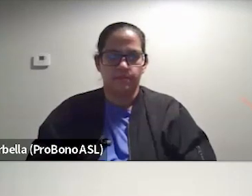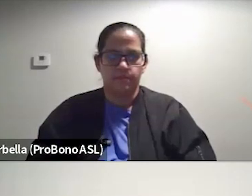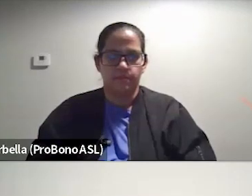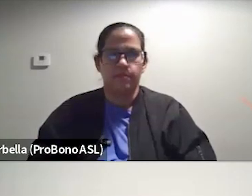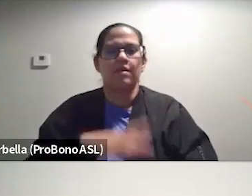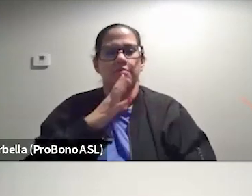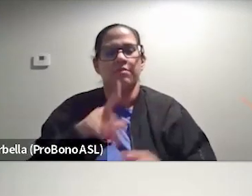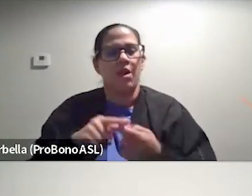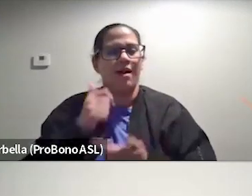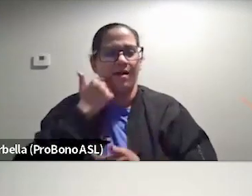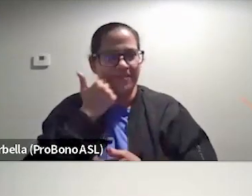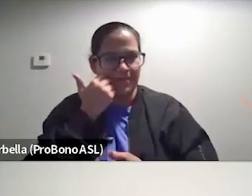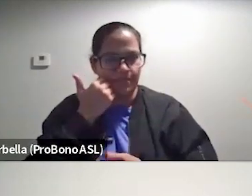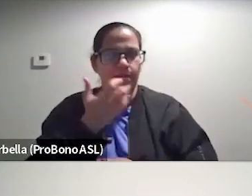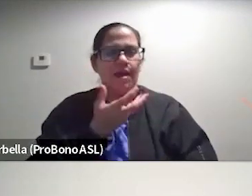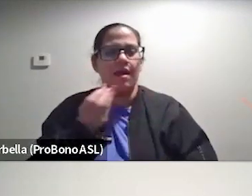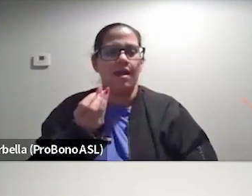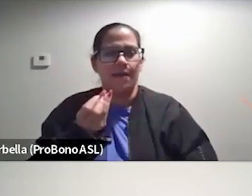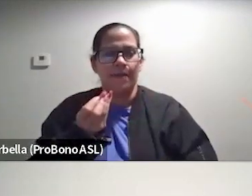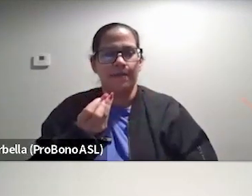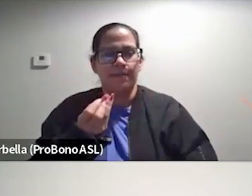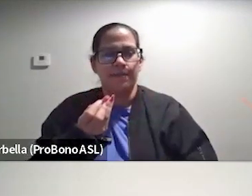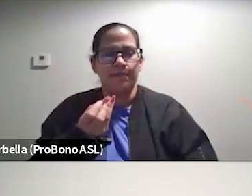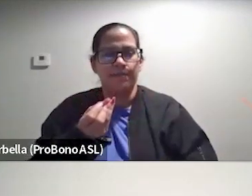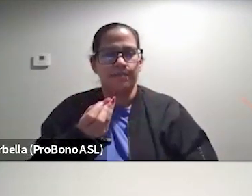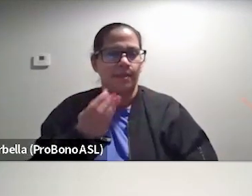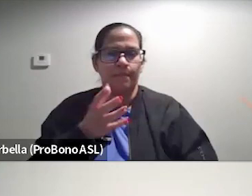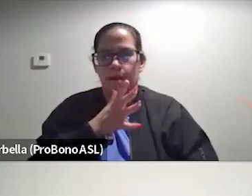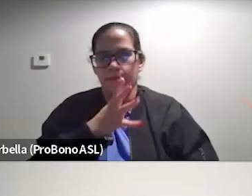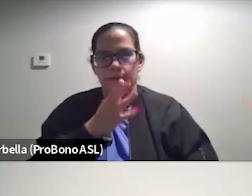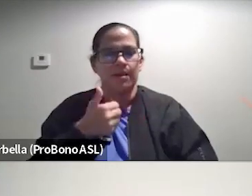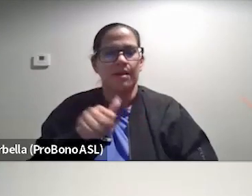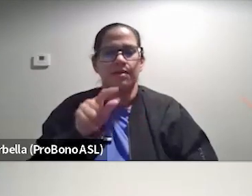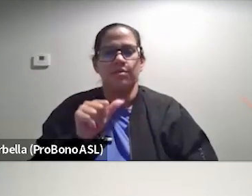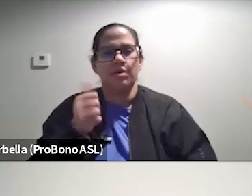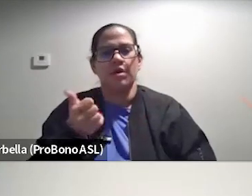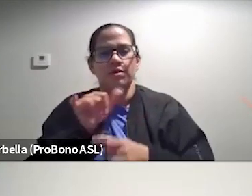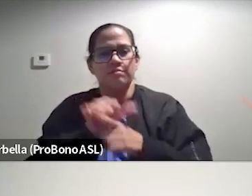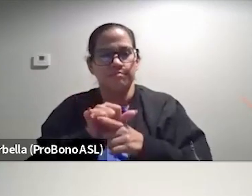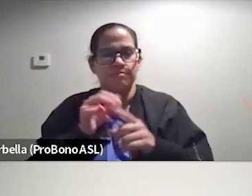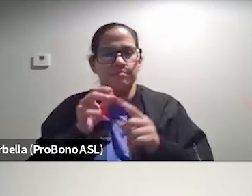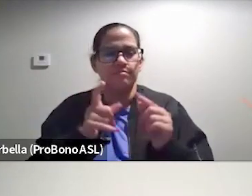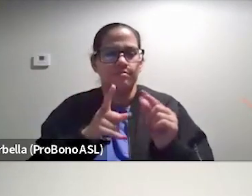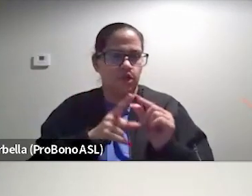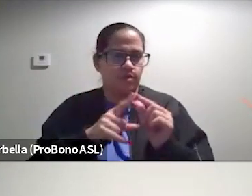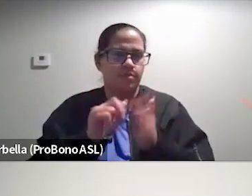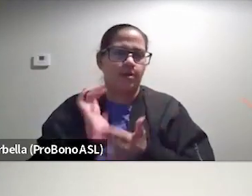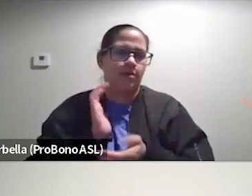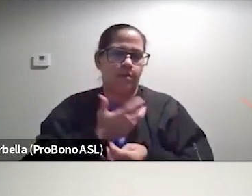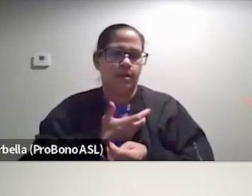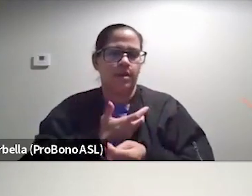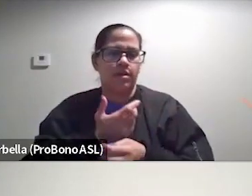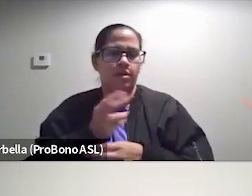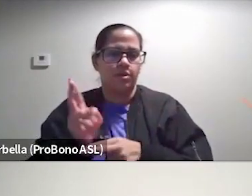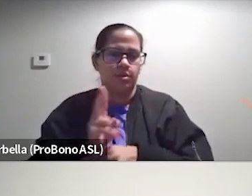let's talk about auntie and, and, um, and mama and any of those other terms that we, um, that